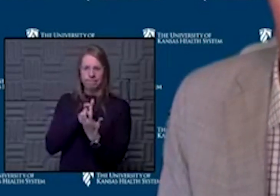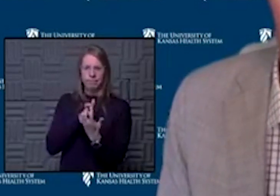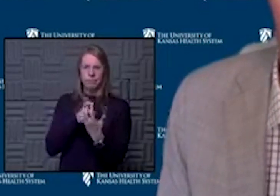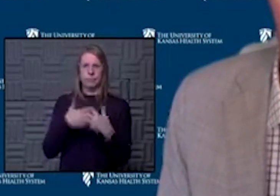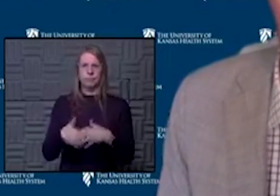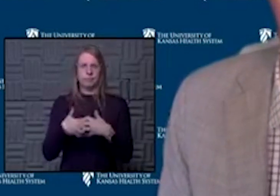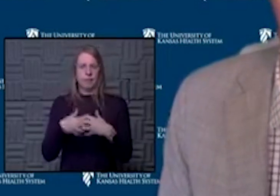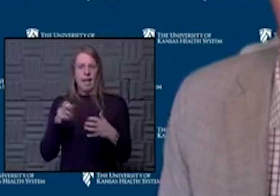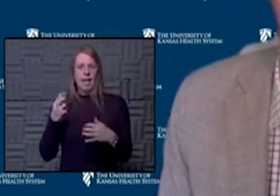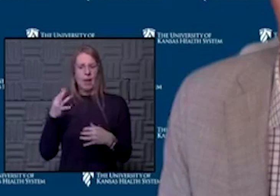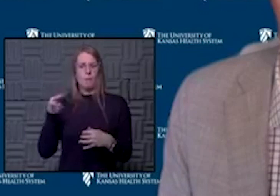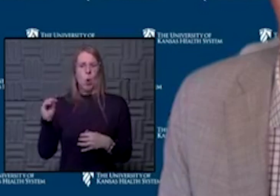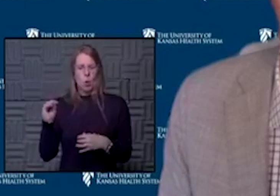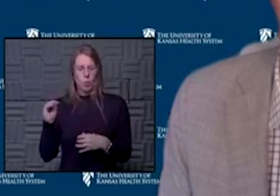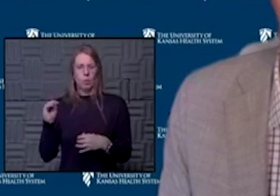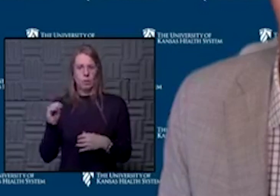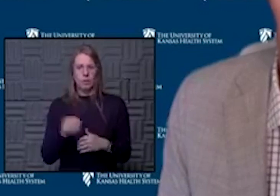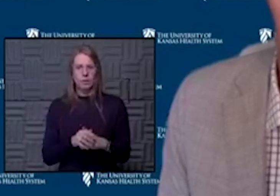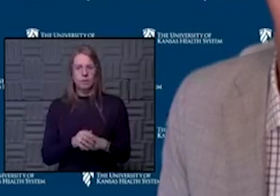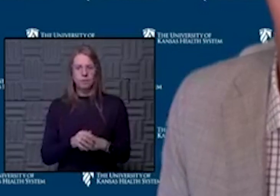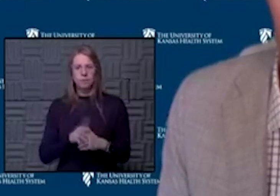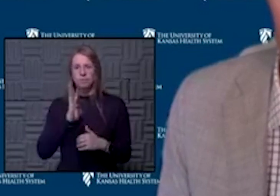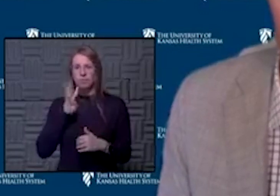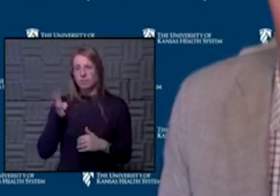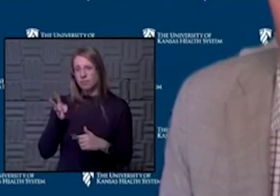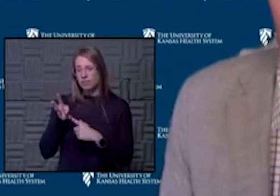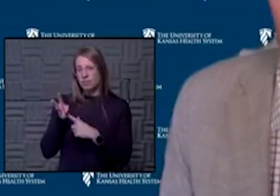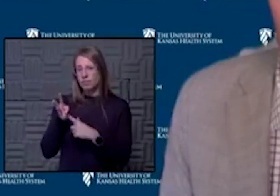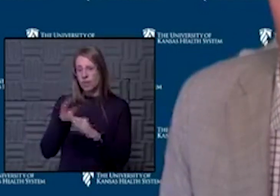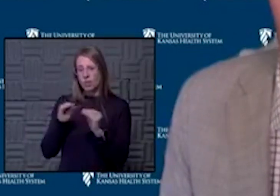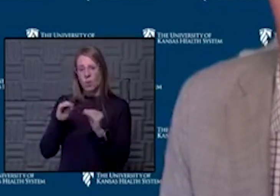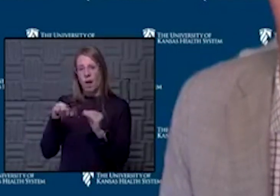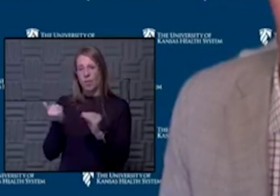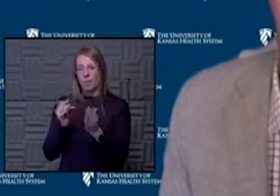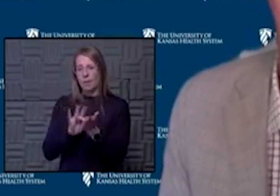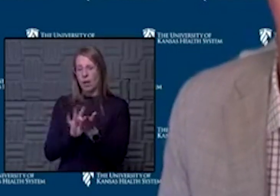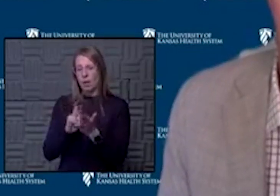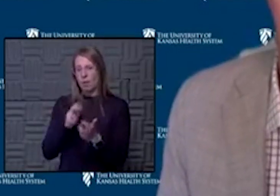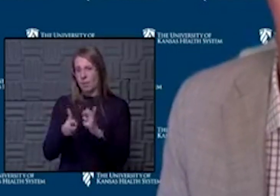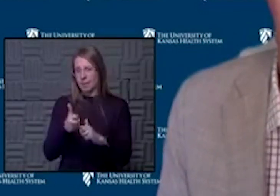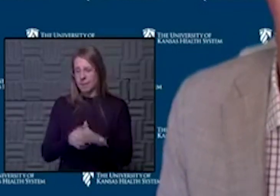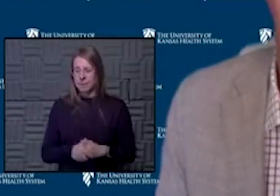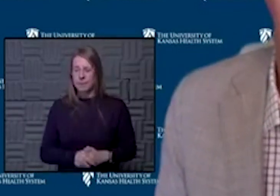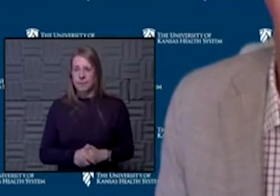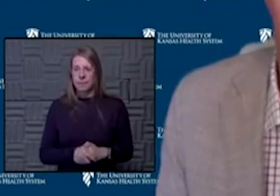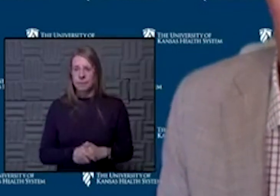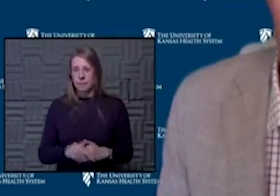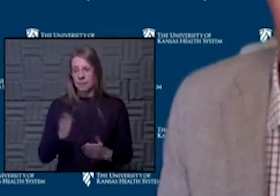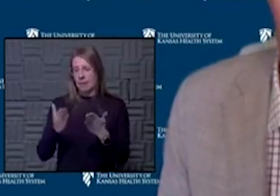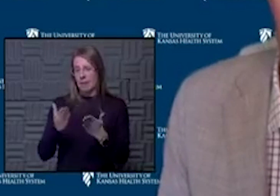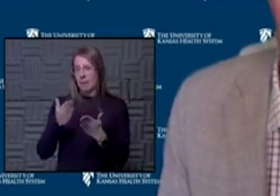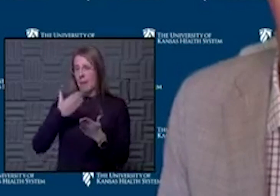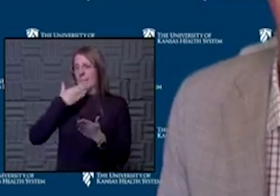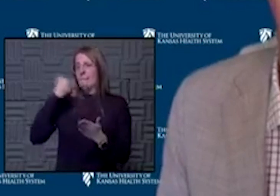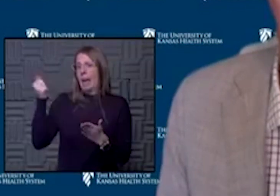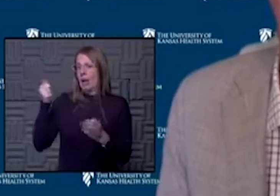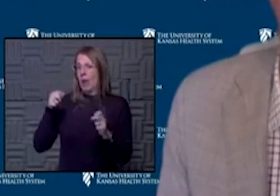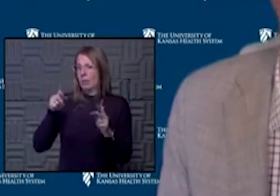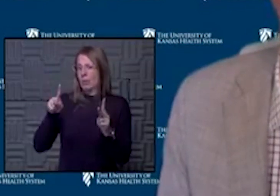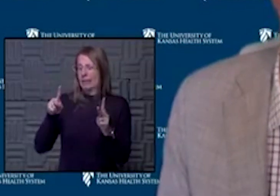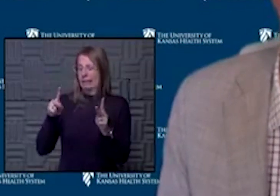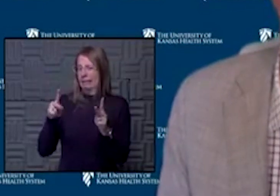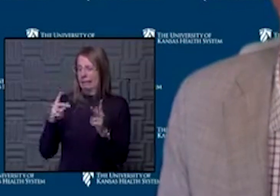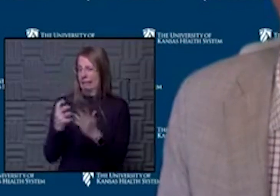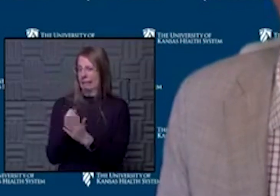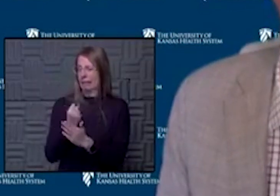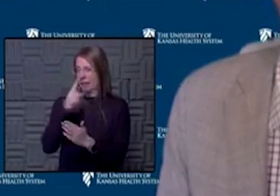have on ECMO right now are in their 40s with no other medical problems. So they have maybe a better chance, given that they were